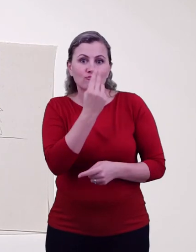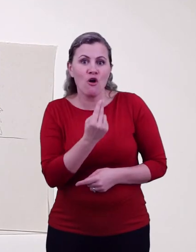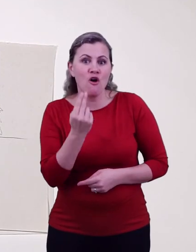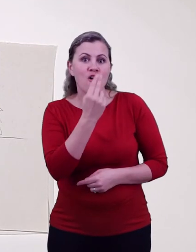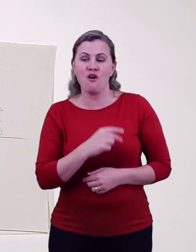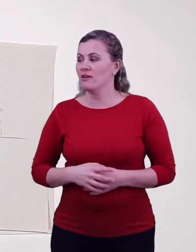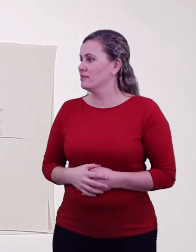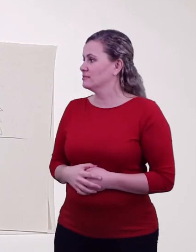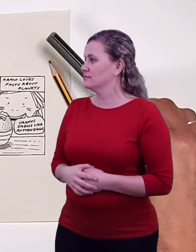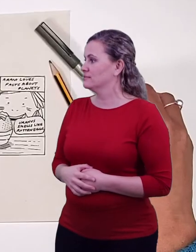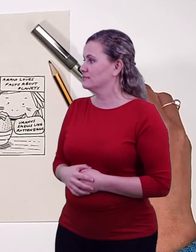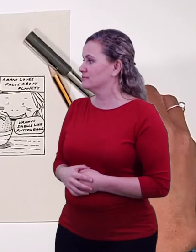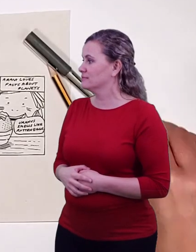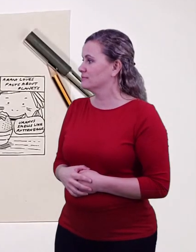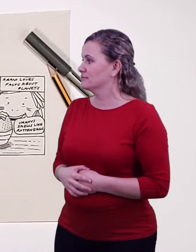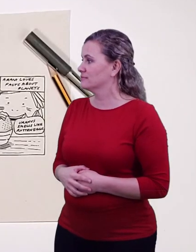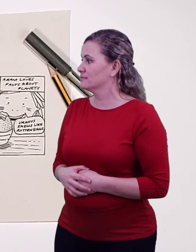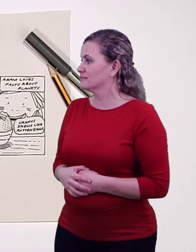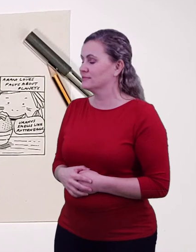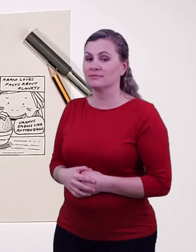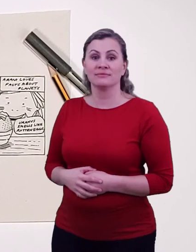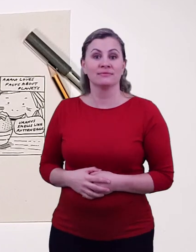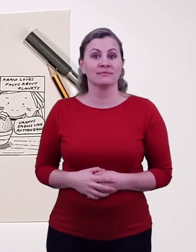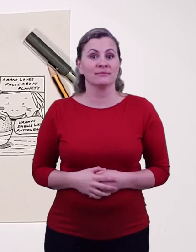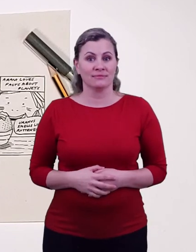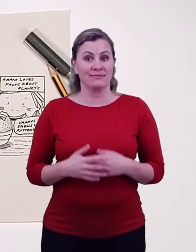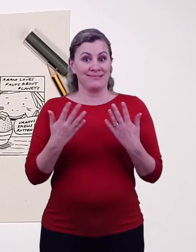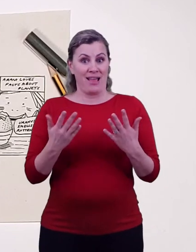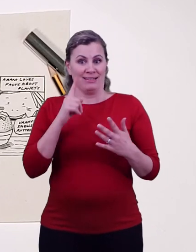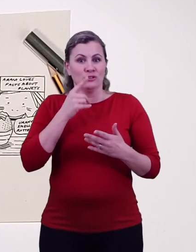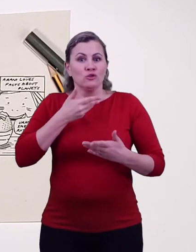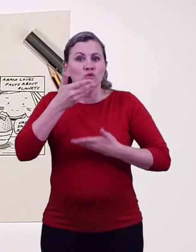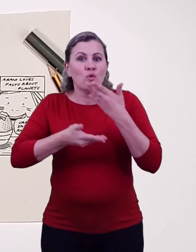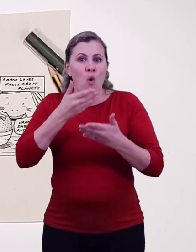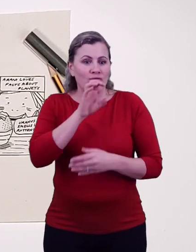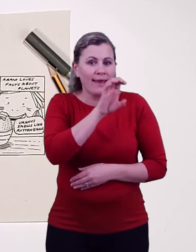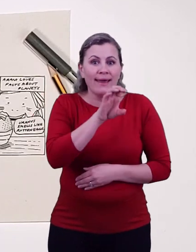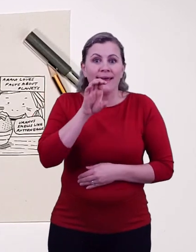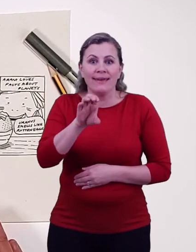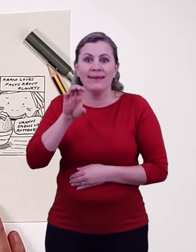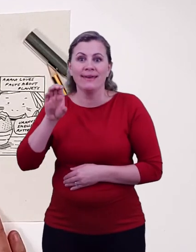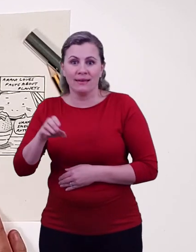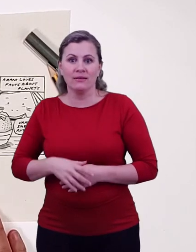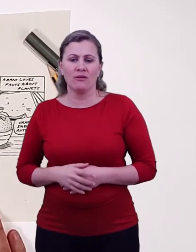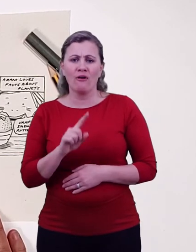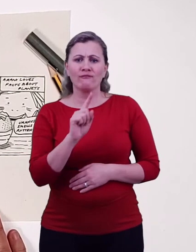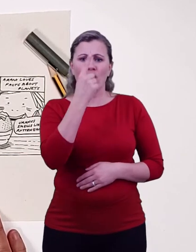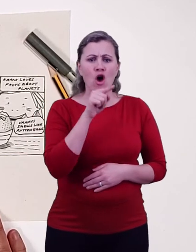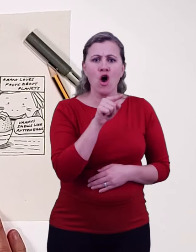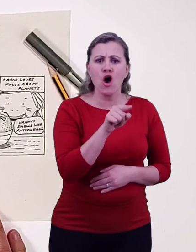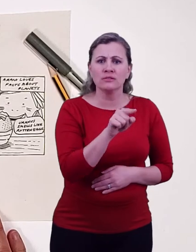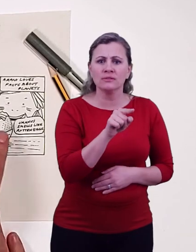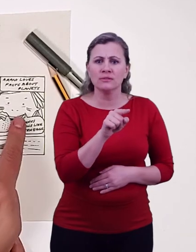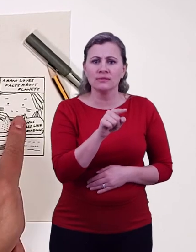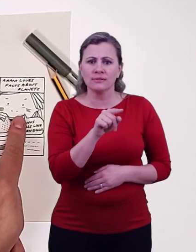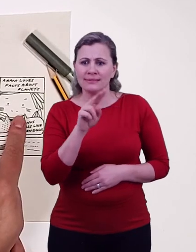right each time. You can create your own comic story. Comic strips on paper are drawn in panels. Each panel is